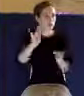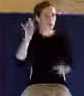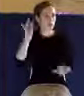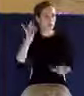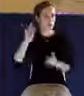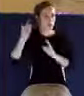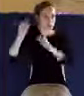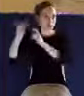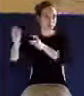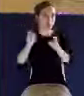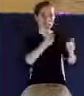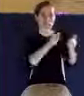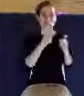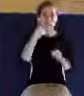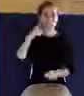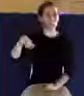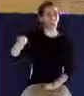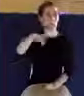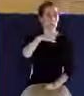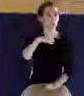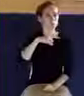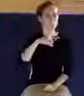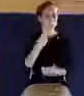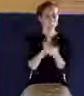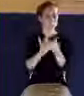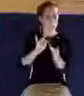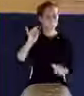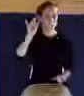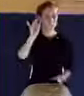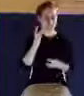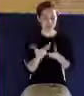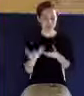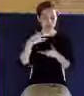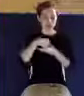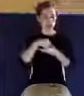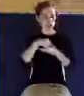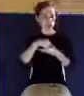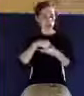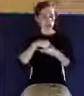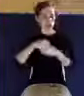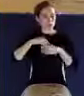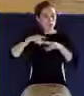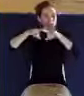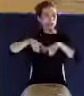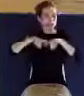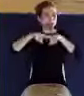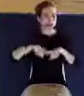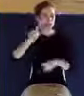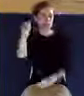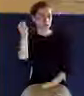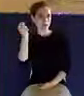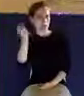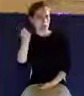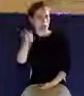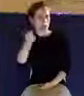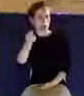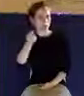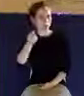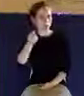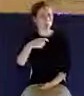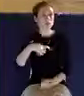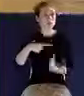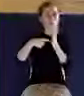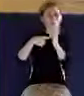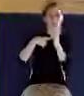And this Spirit is an internal, subjective testimony to your own heart that you are a